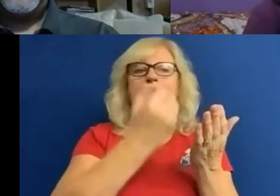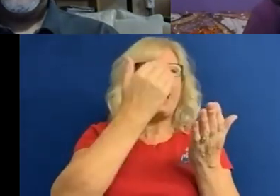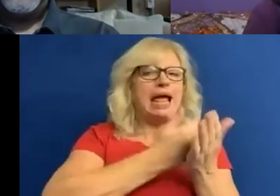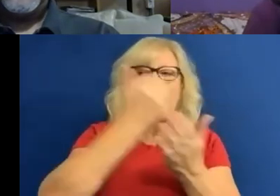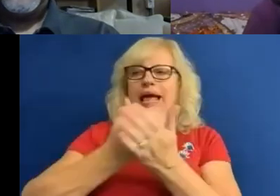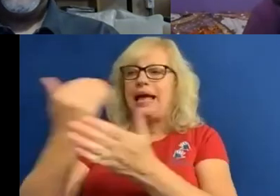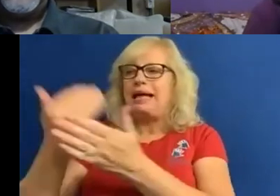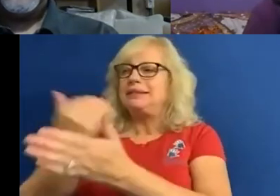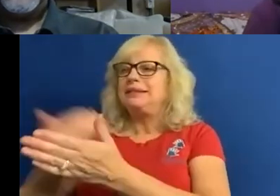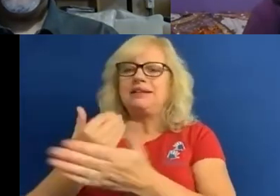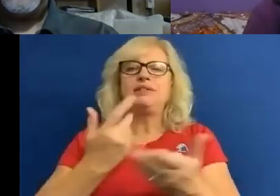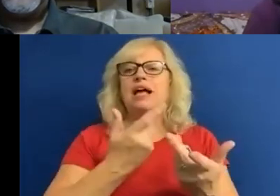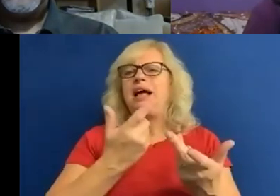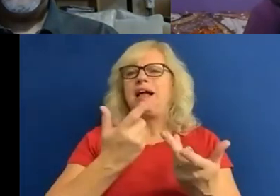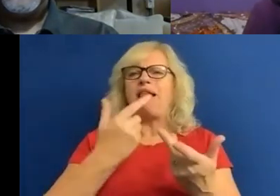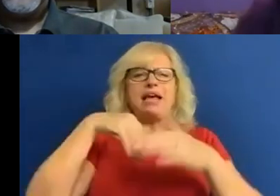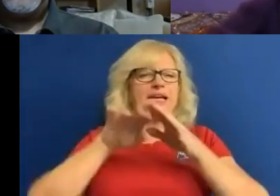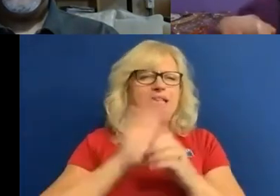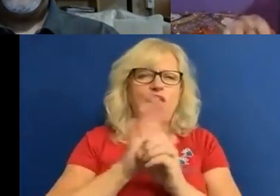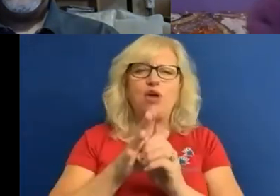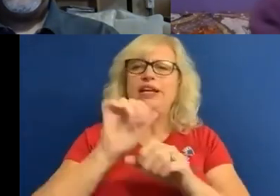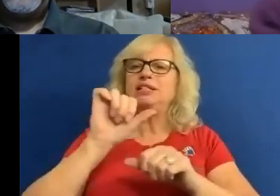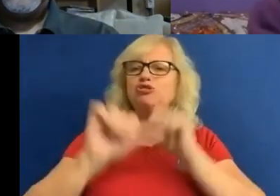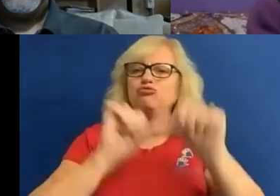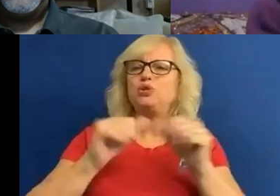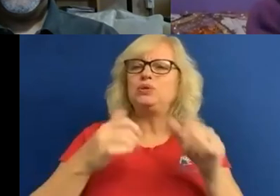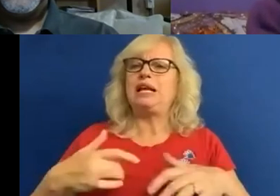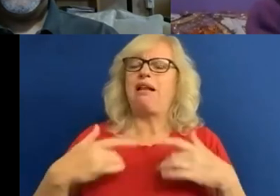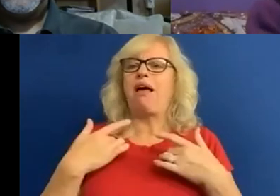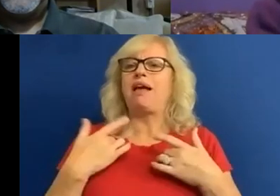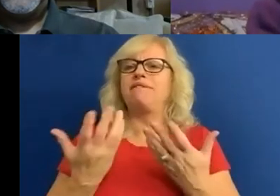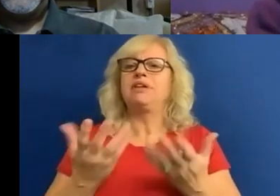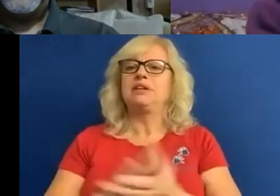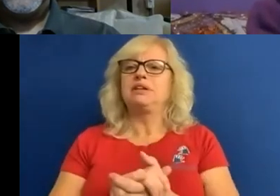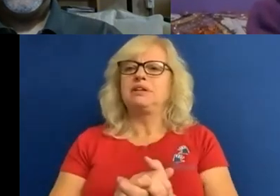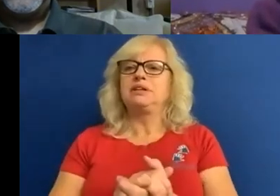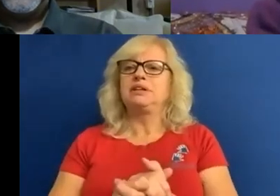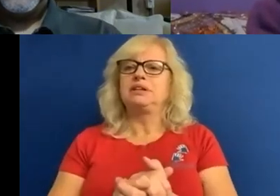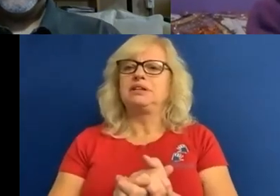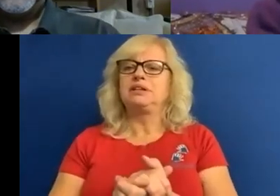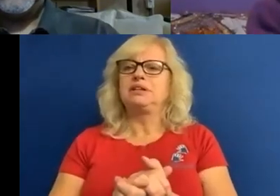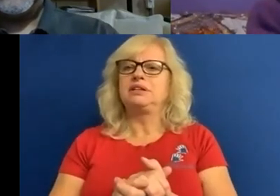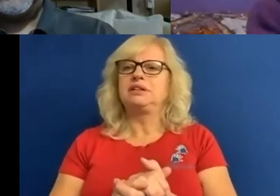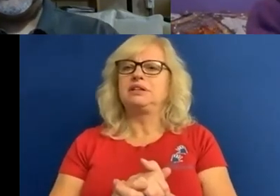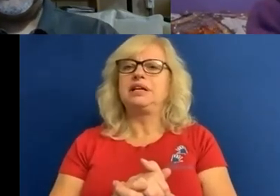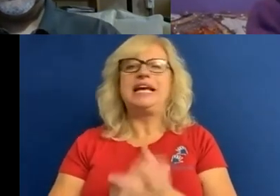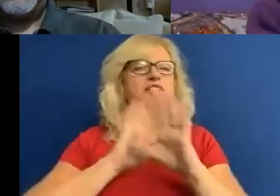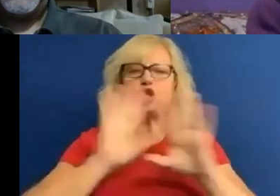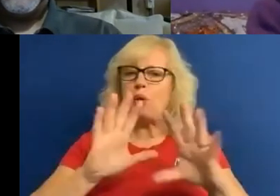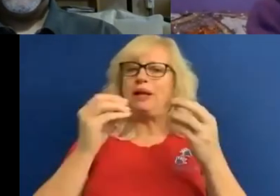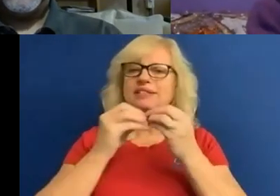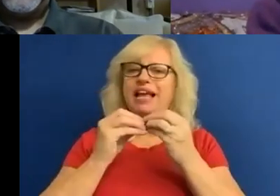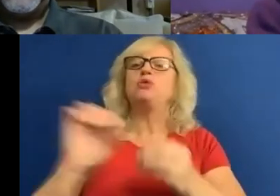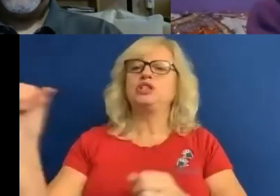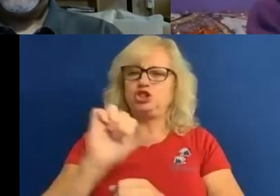equivalent of lockdown in routine life. Peter. Through exclusion has, I think, not been as valued as it should have been to make things